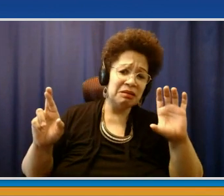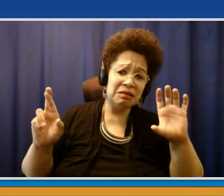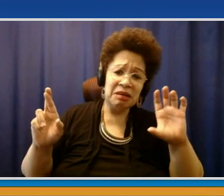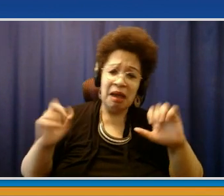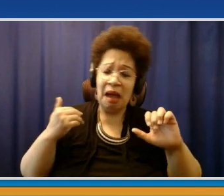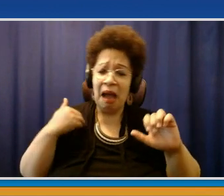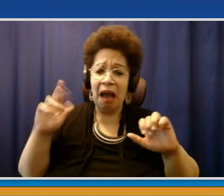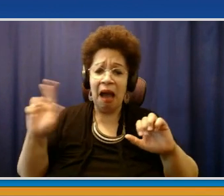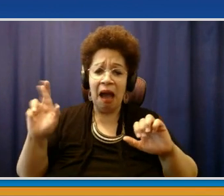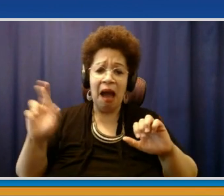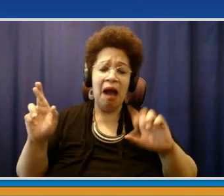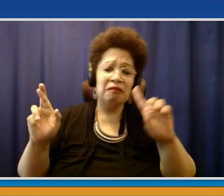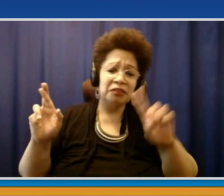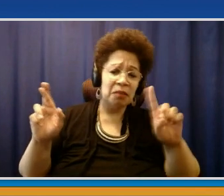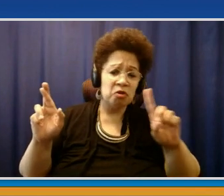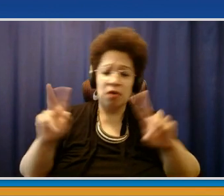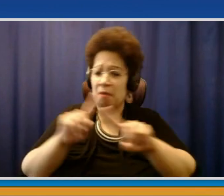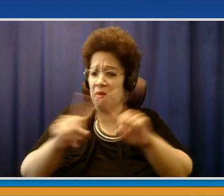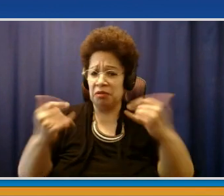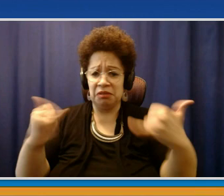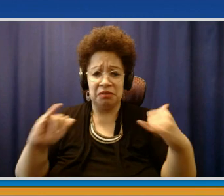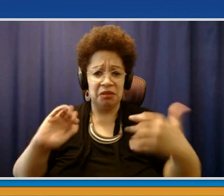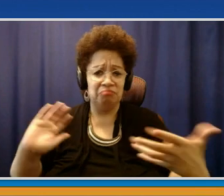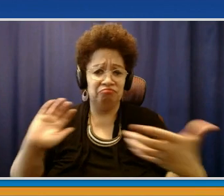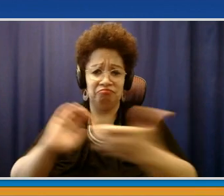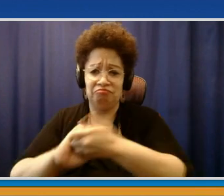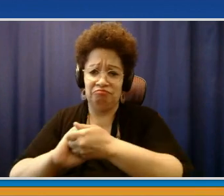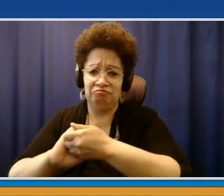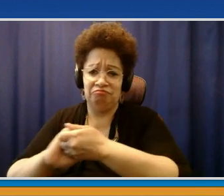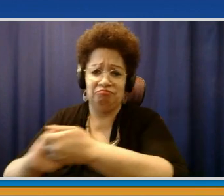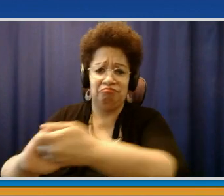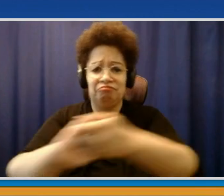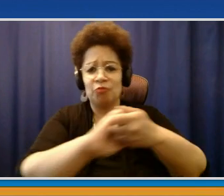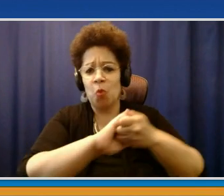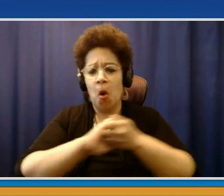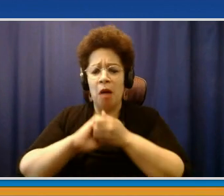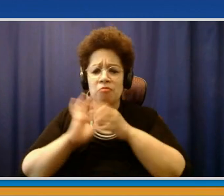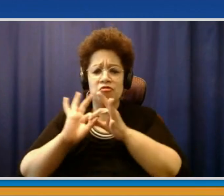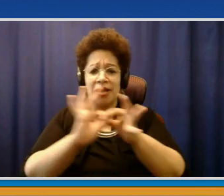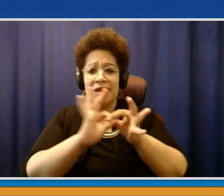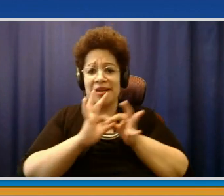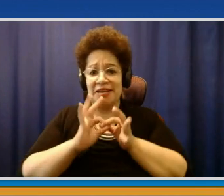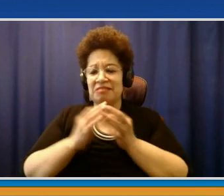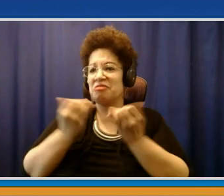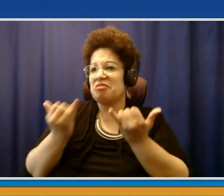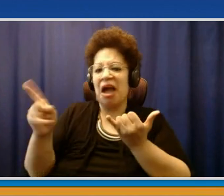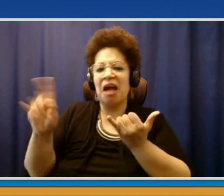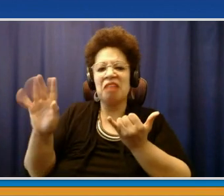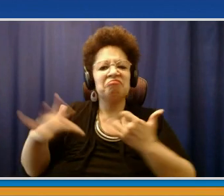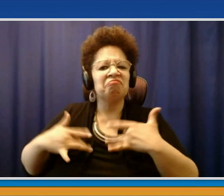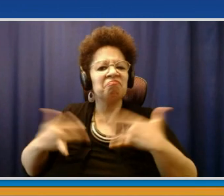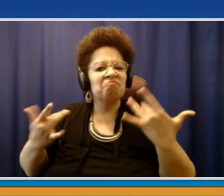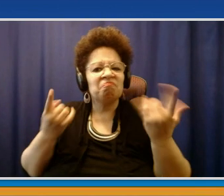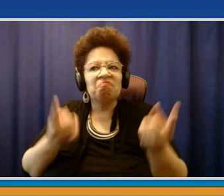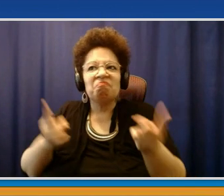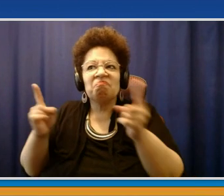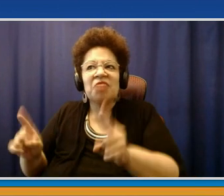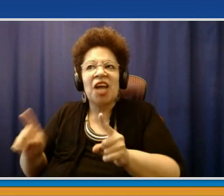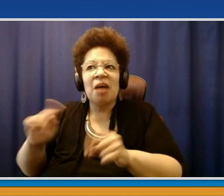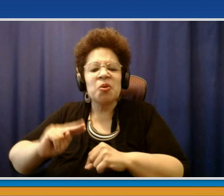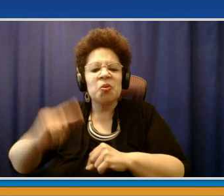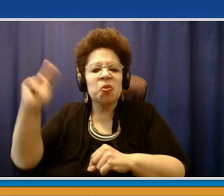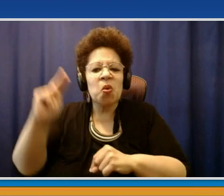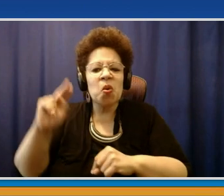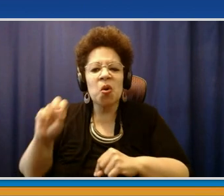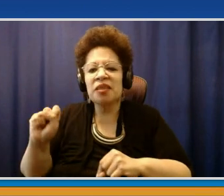with him and the 5,000 residents of the Town of North Salem. We'll see what the census does to his numbers, too. Supervisor, Warren Lucas. Thank you, Warren.